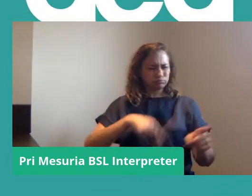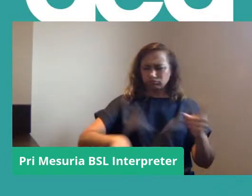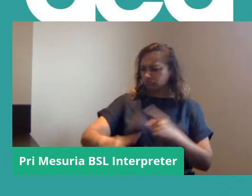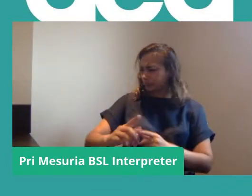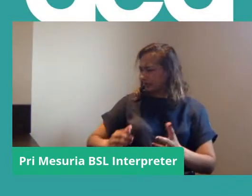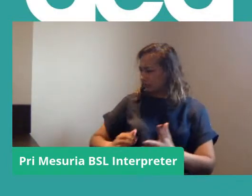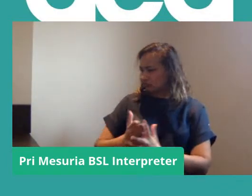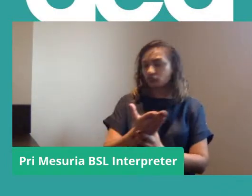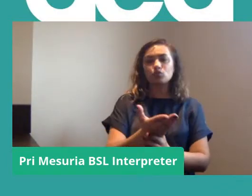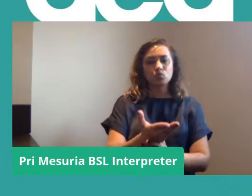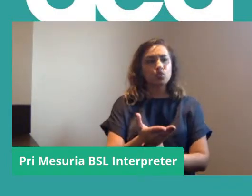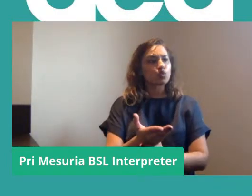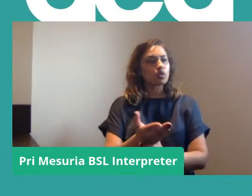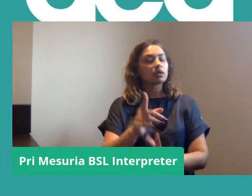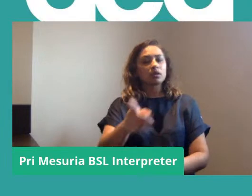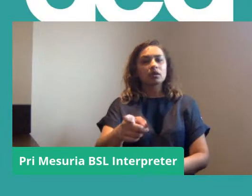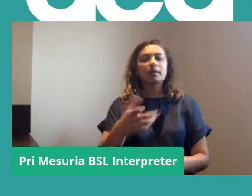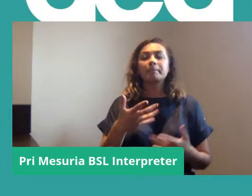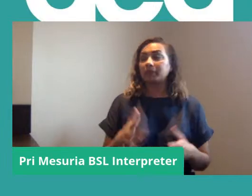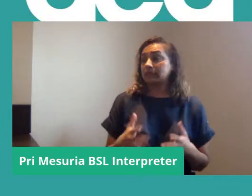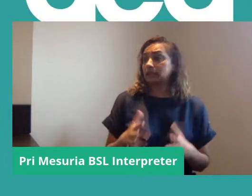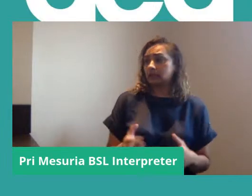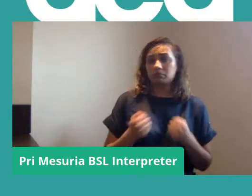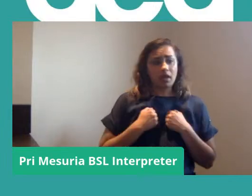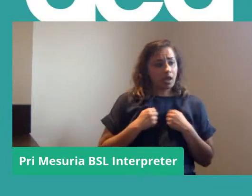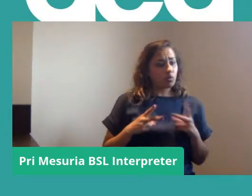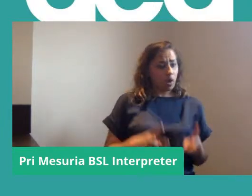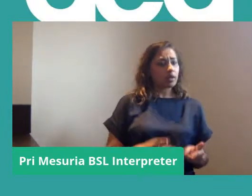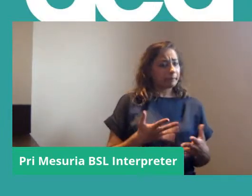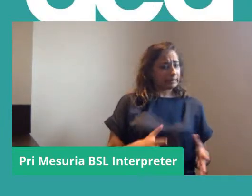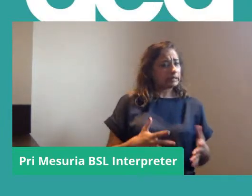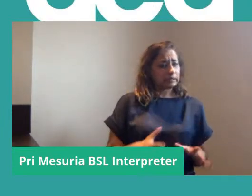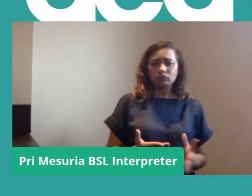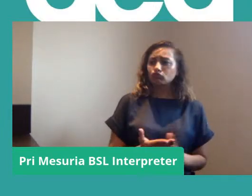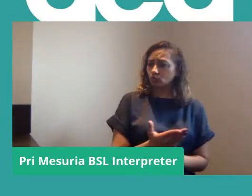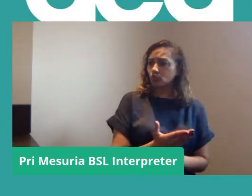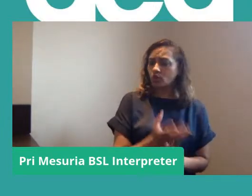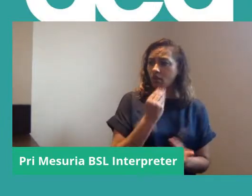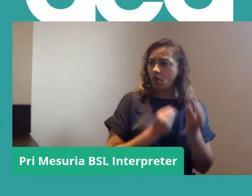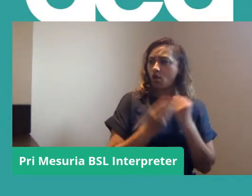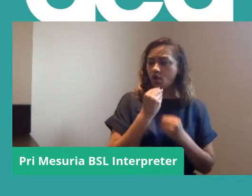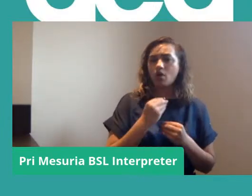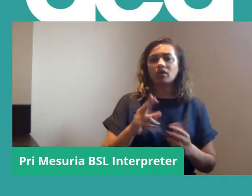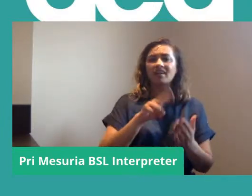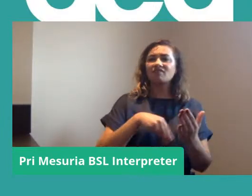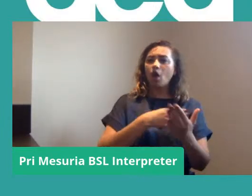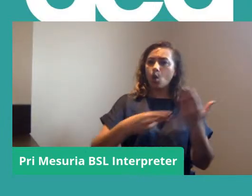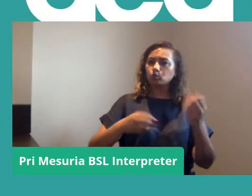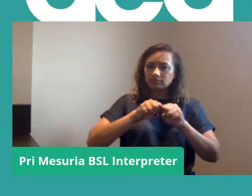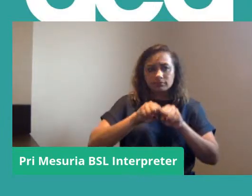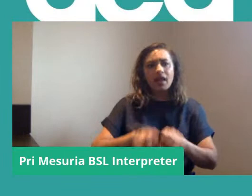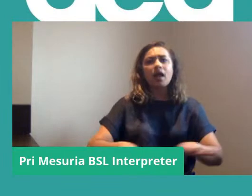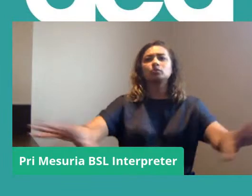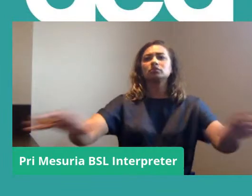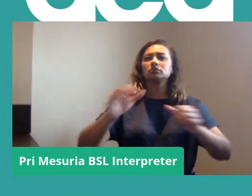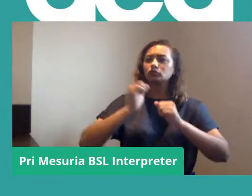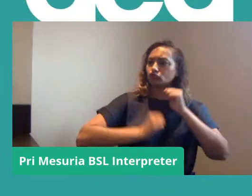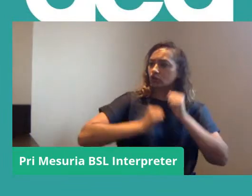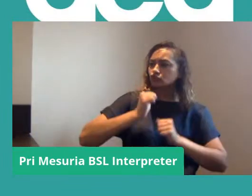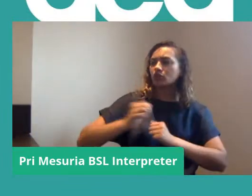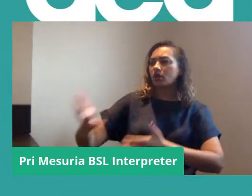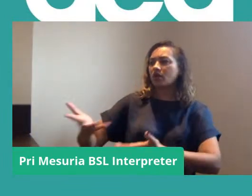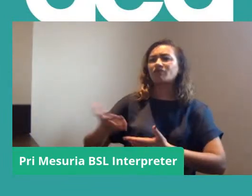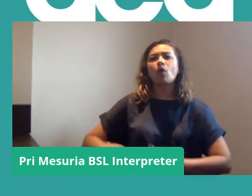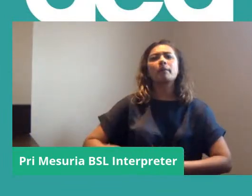through, we were doing in our own way. The get the vote out structure given by